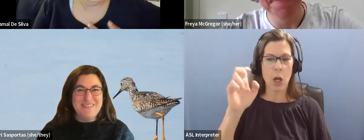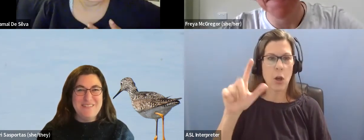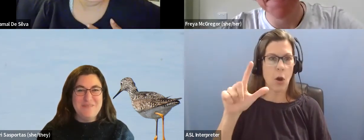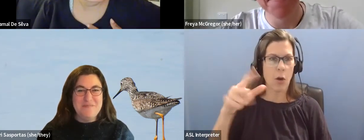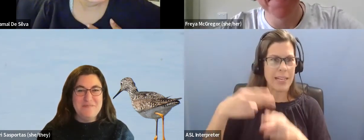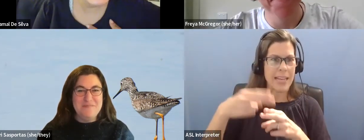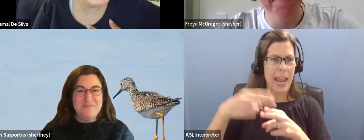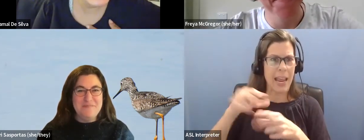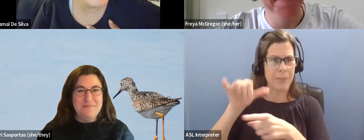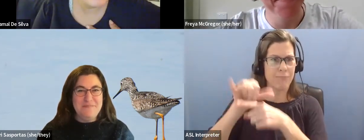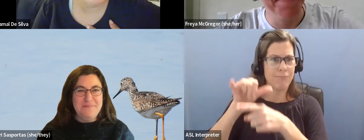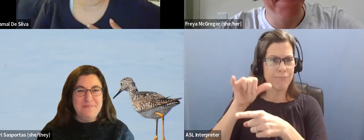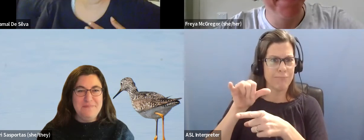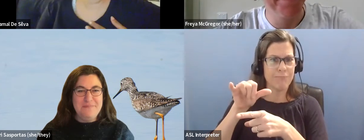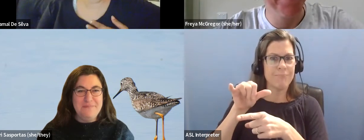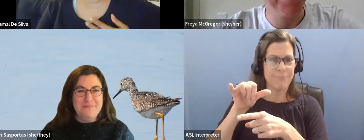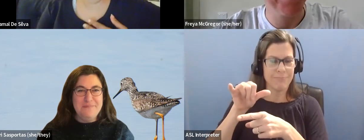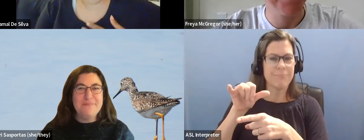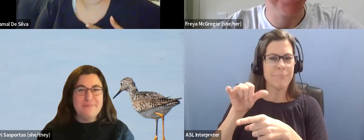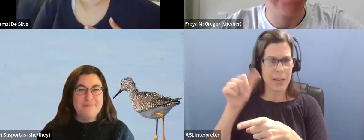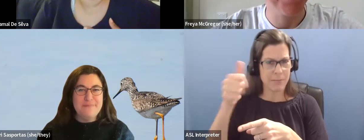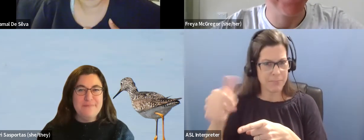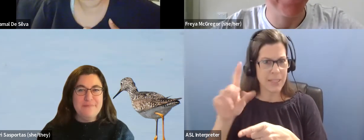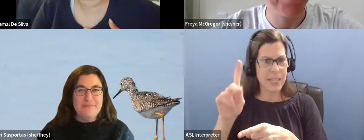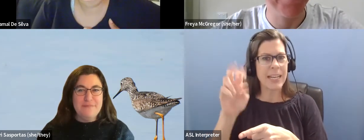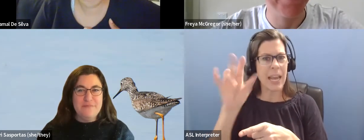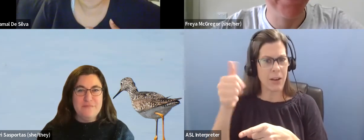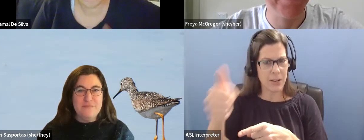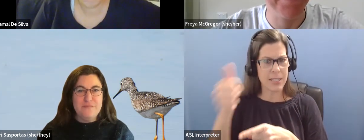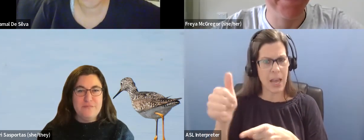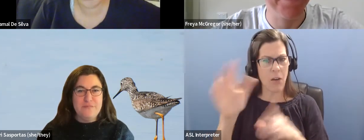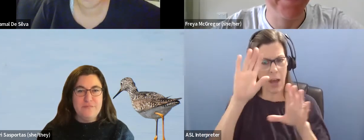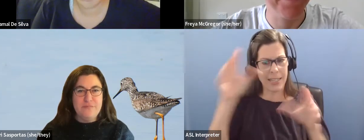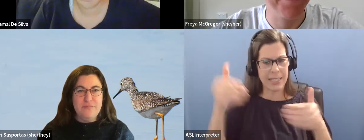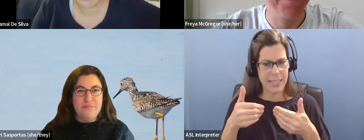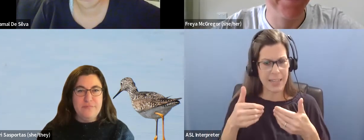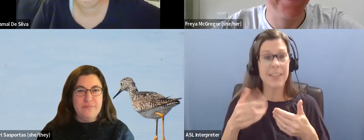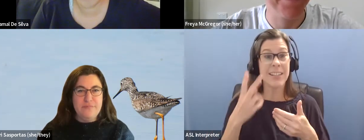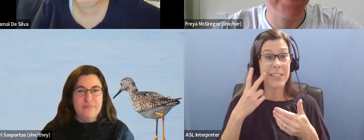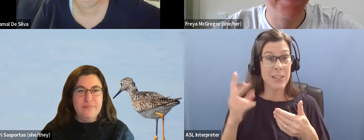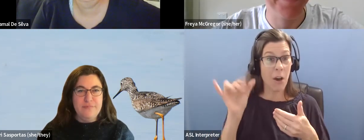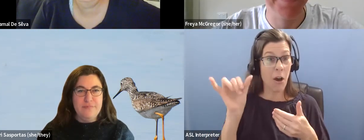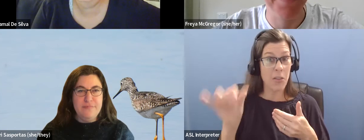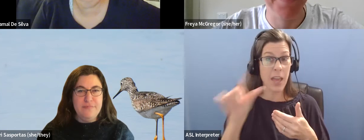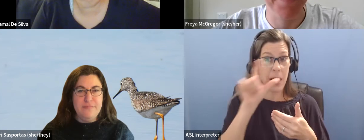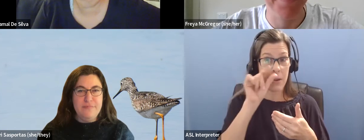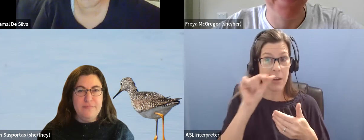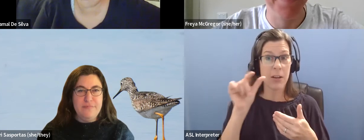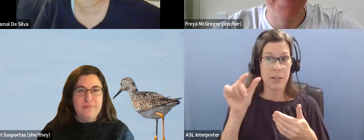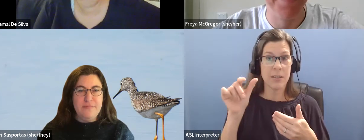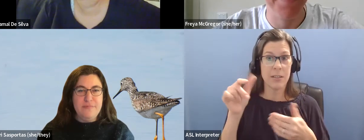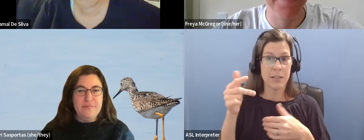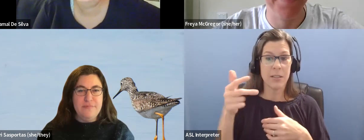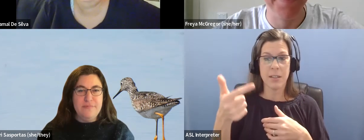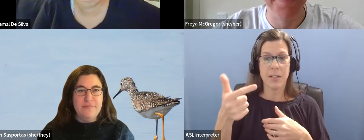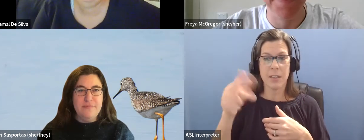1997, Kari saw this bird while serving as an AmeriCorps volunteer at Guadalupe Mountains National